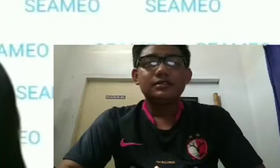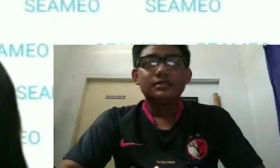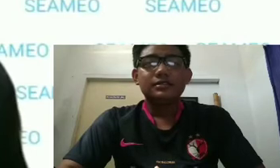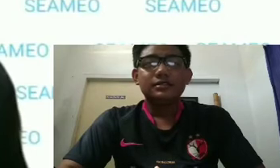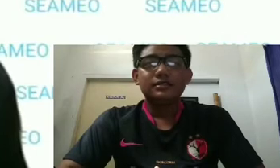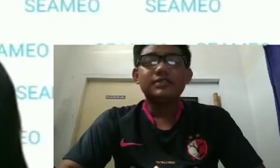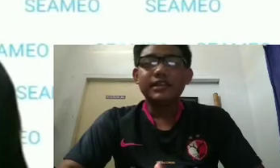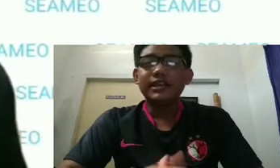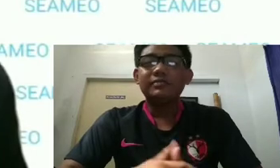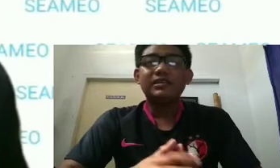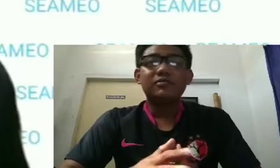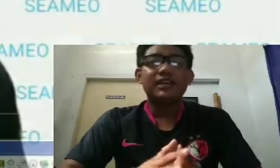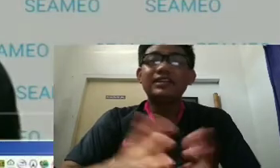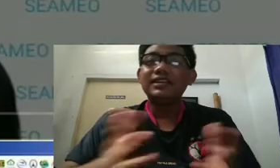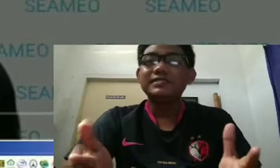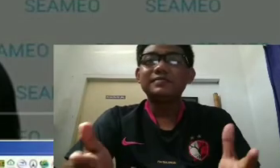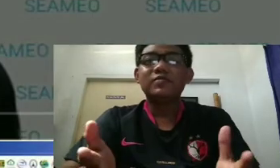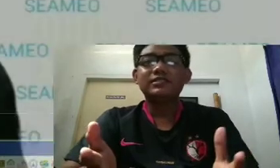in Bangkok, Thailand.